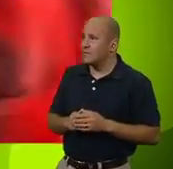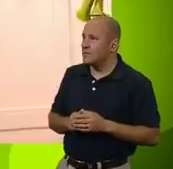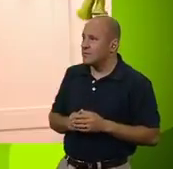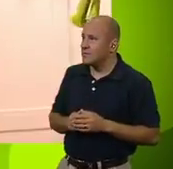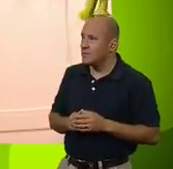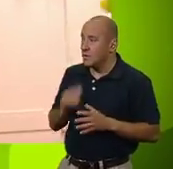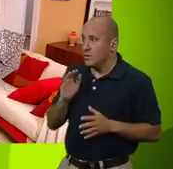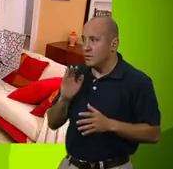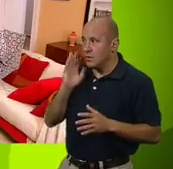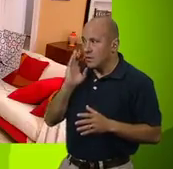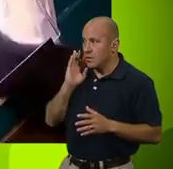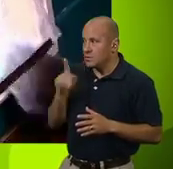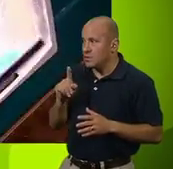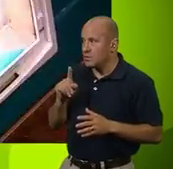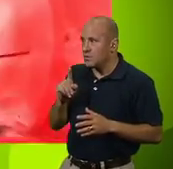What was that?